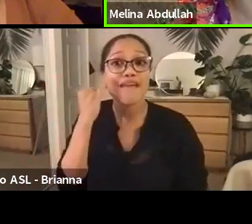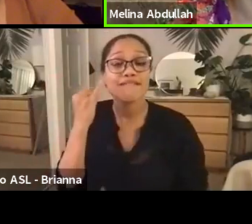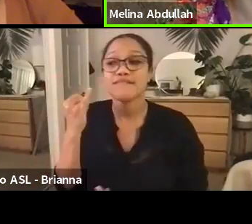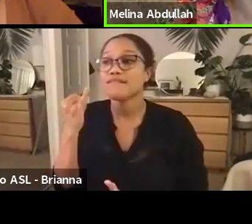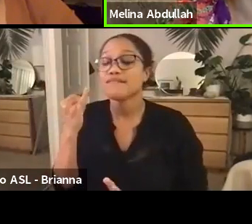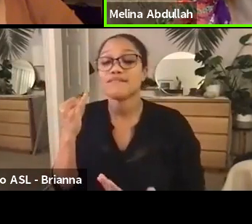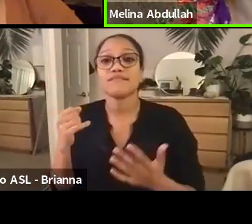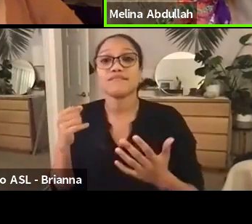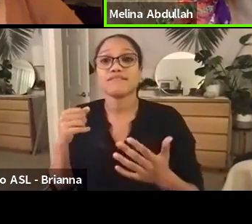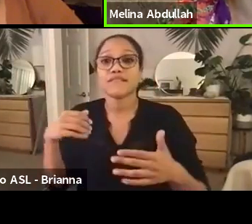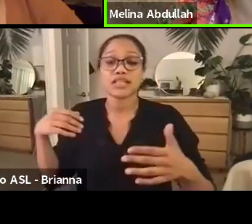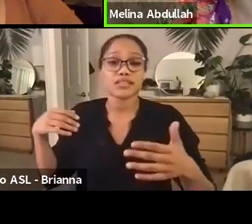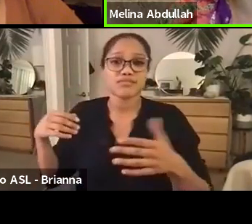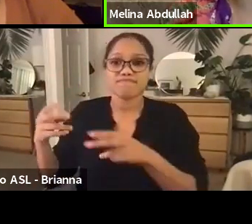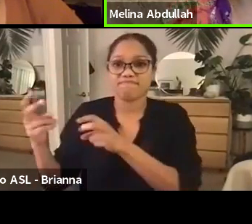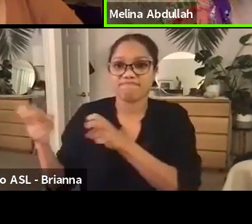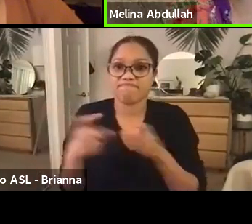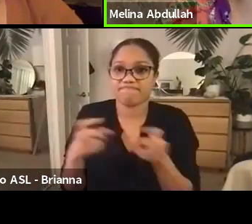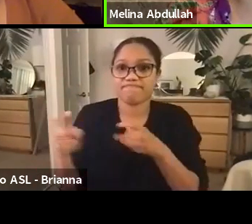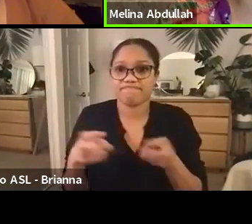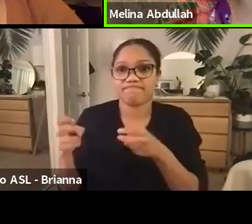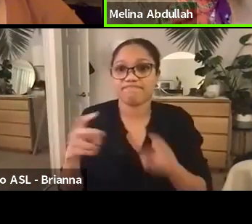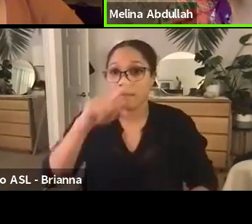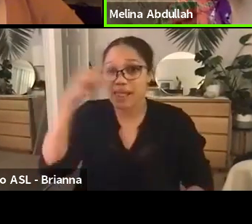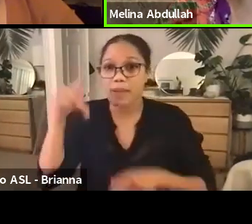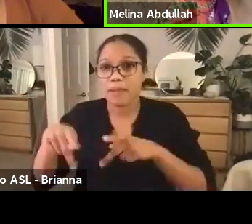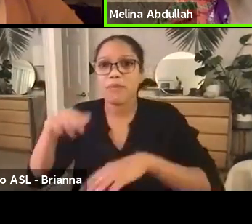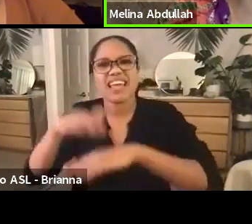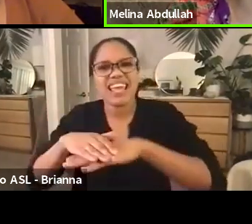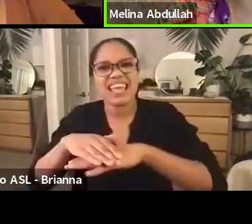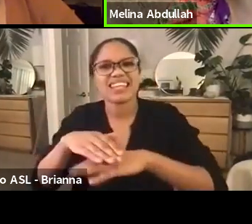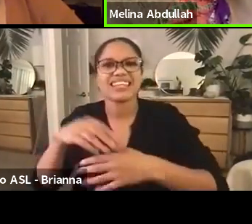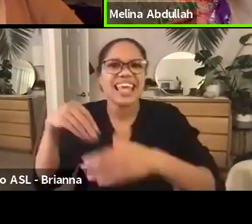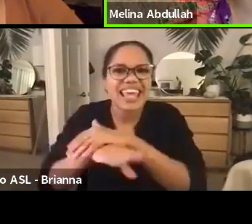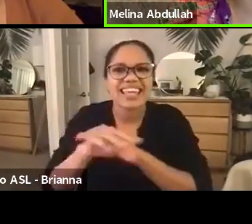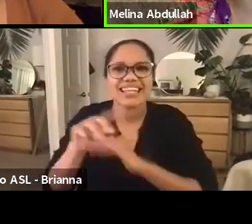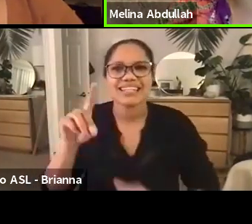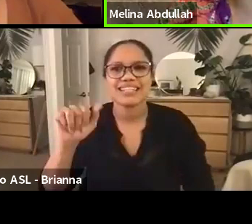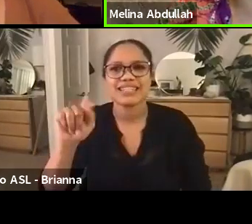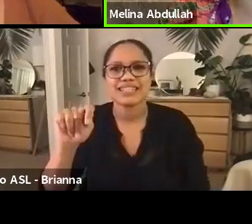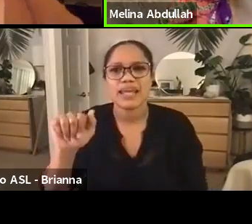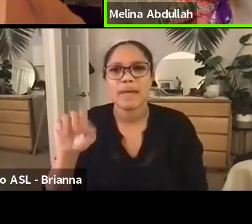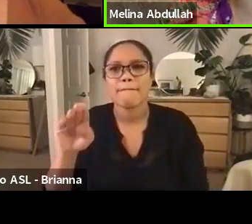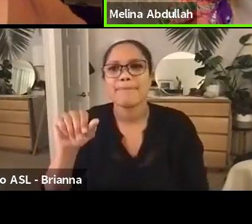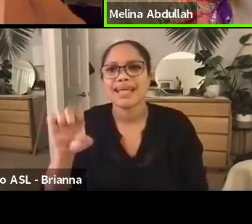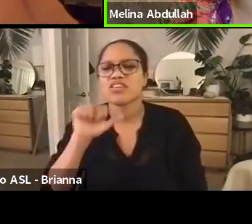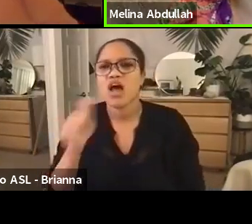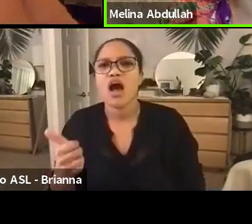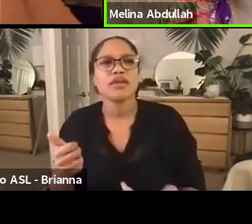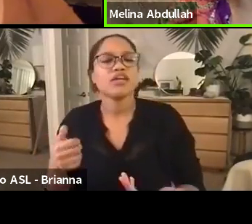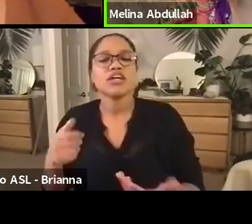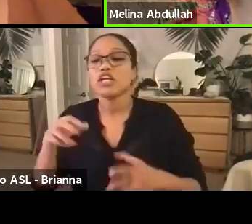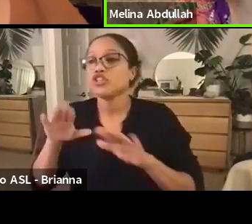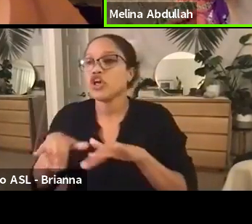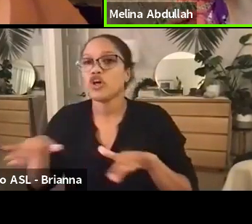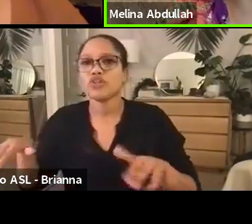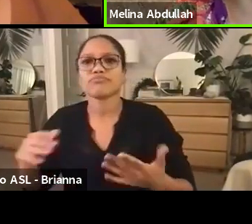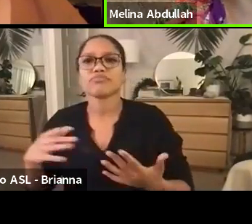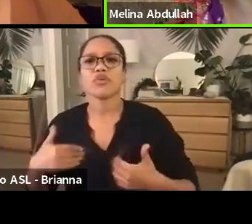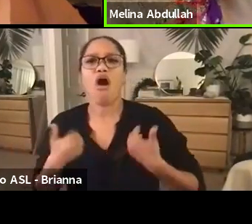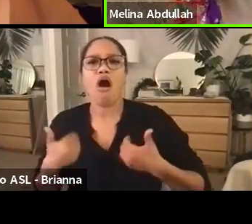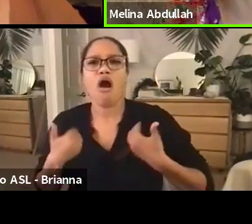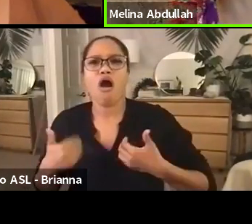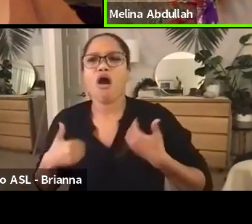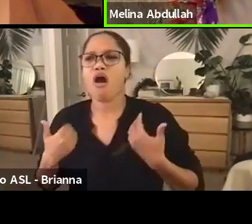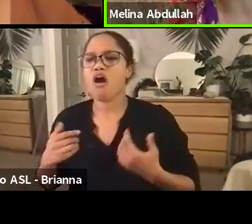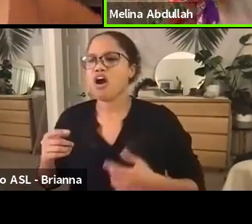folks into these databases, right? That we're going to treat children as children, not try them as adults, right? We're